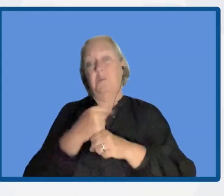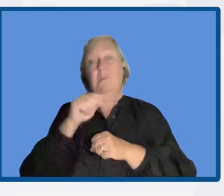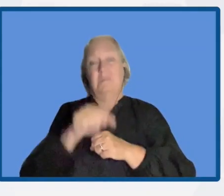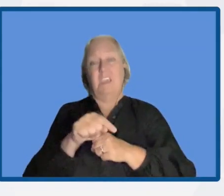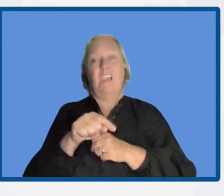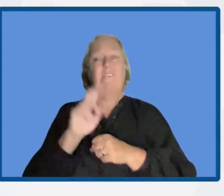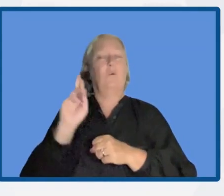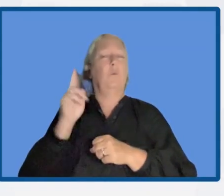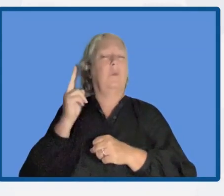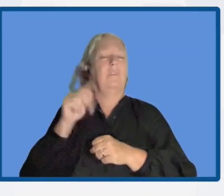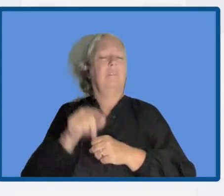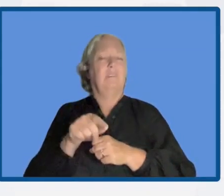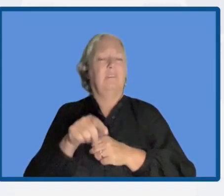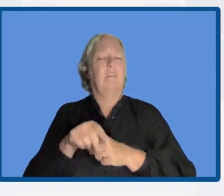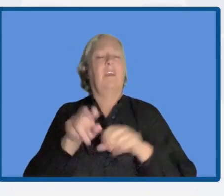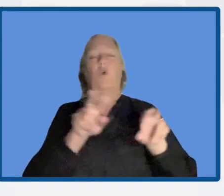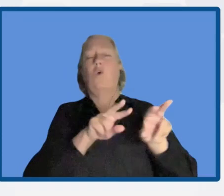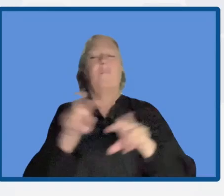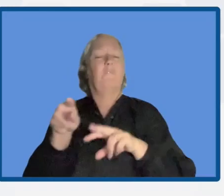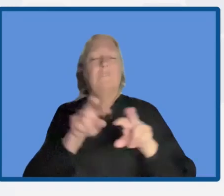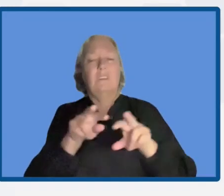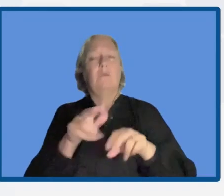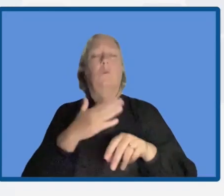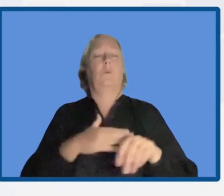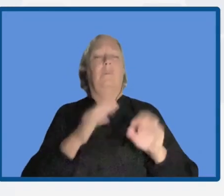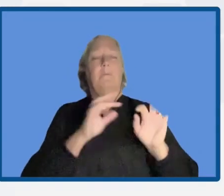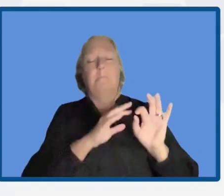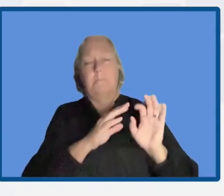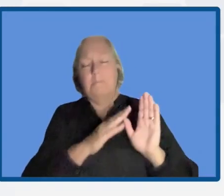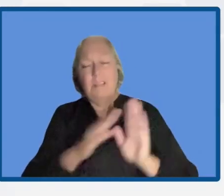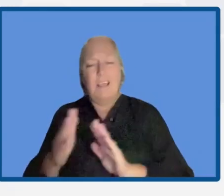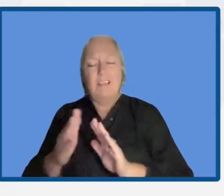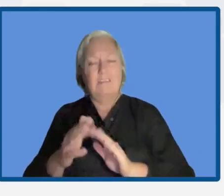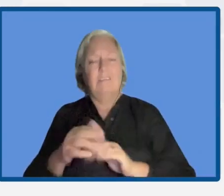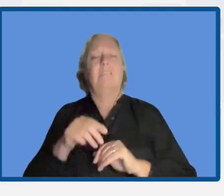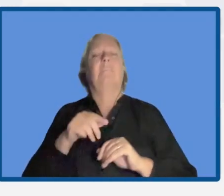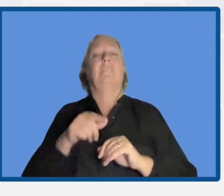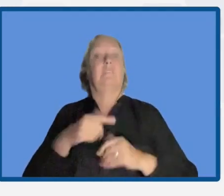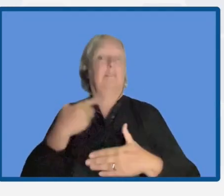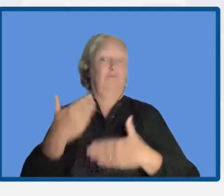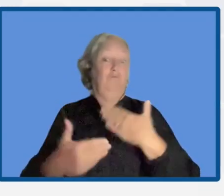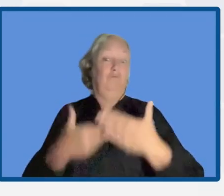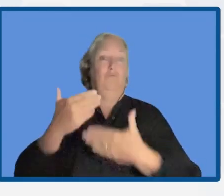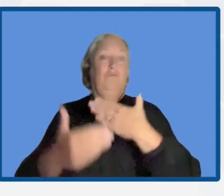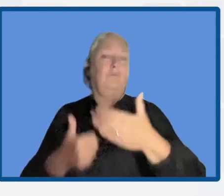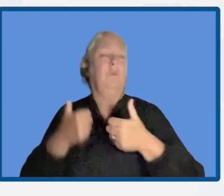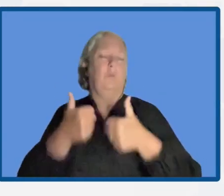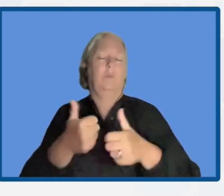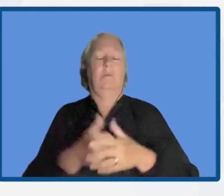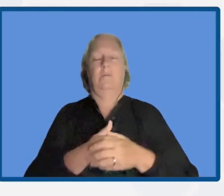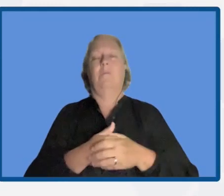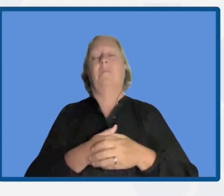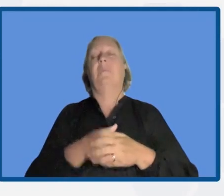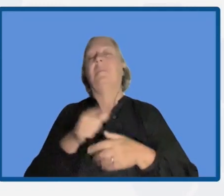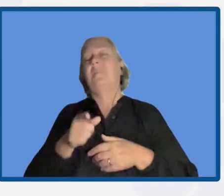governance, governance to plan these solutions and to make them operational. This should happen in